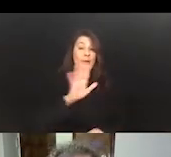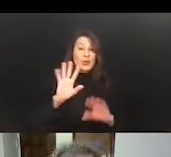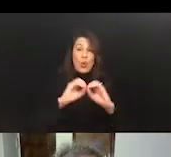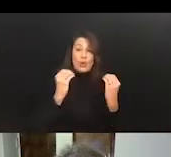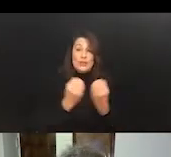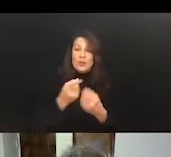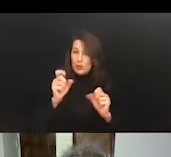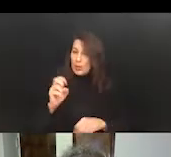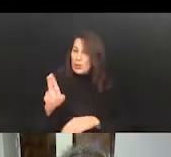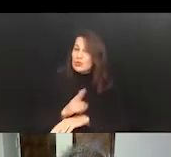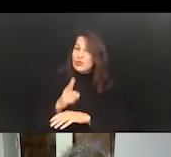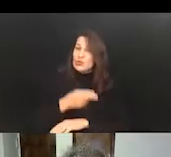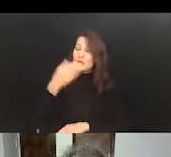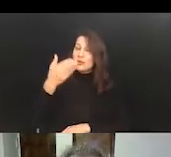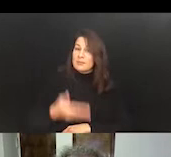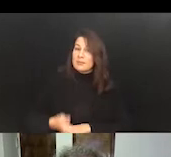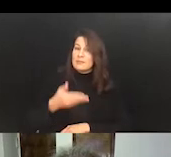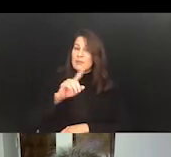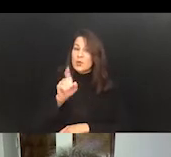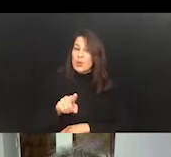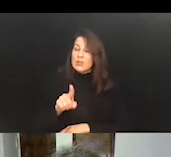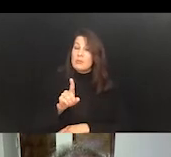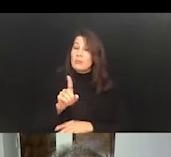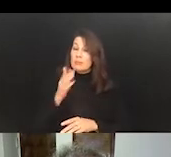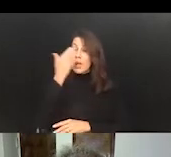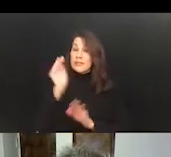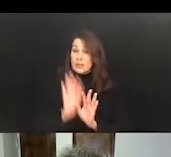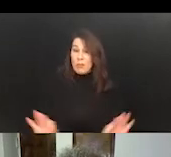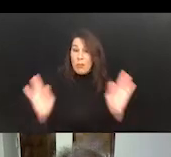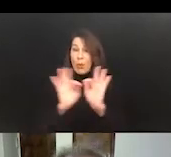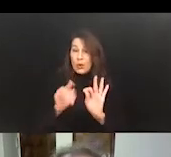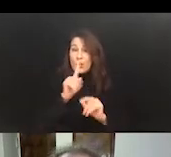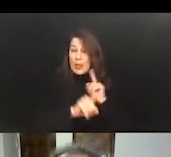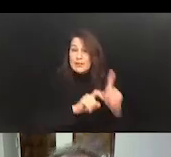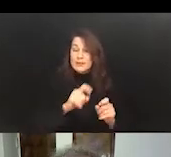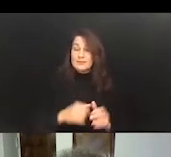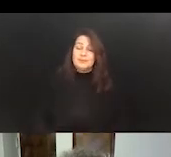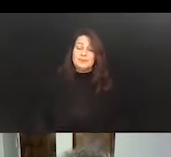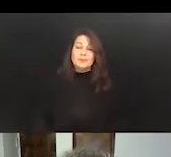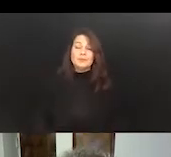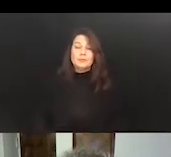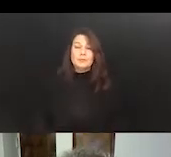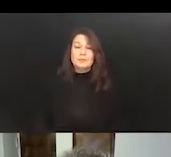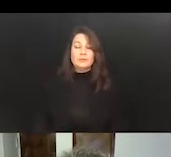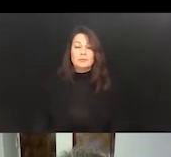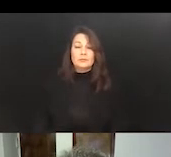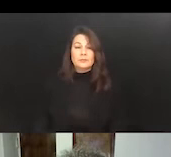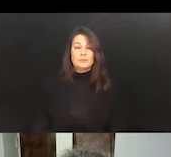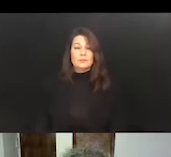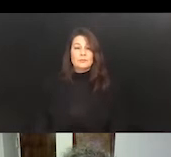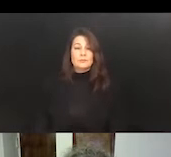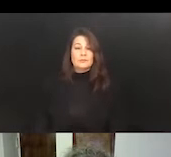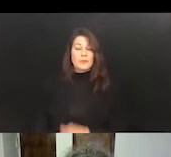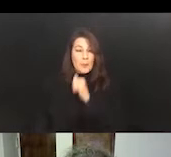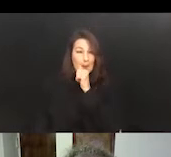use these, because it's important that you ask. So let's go to the next slide, because I think it's important that we